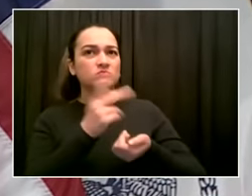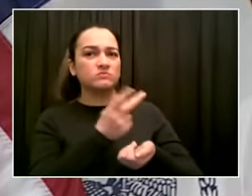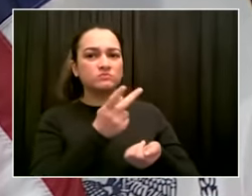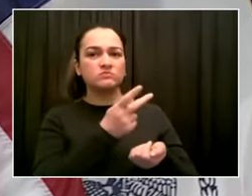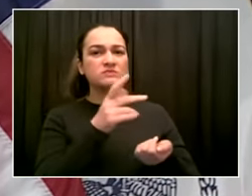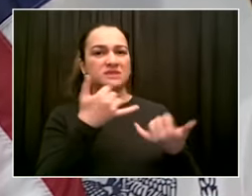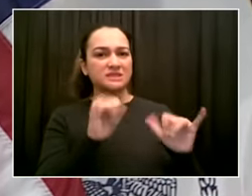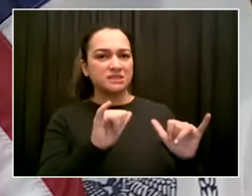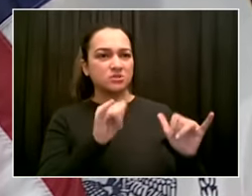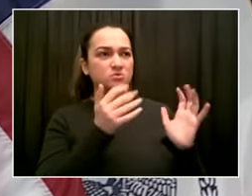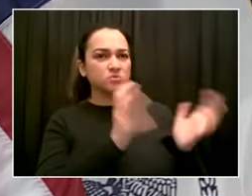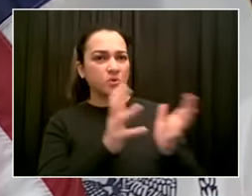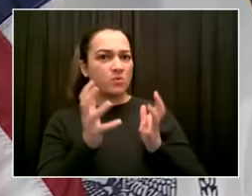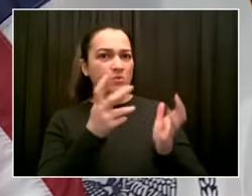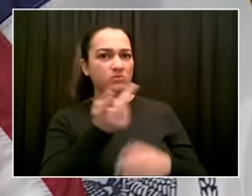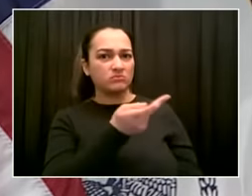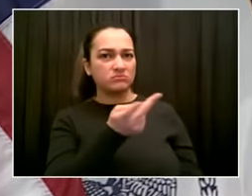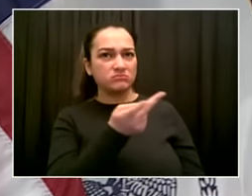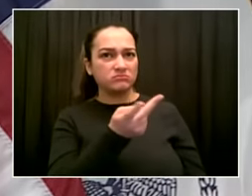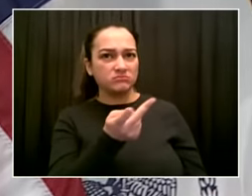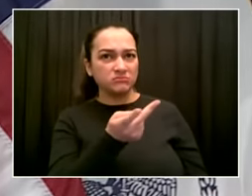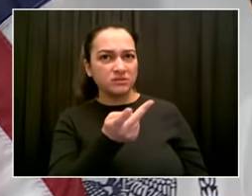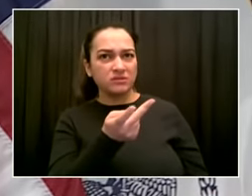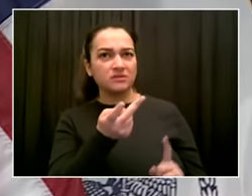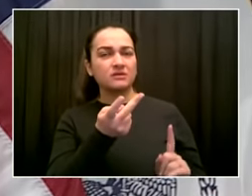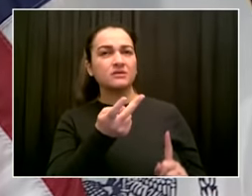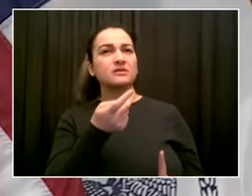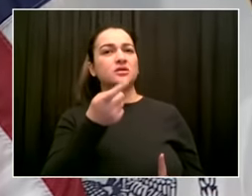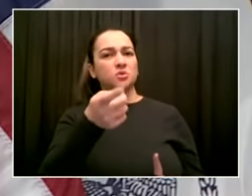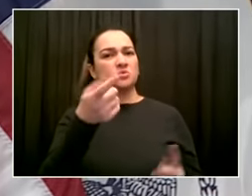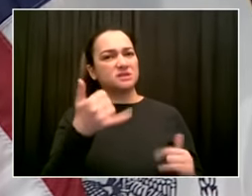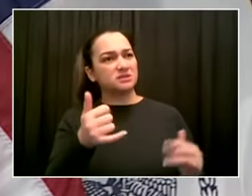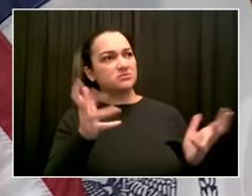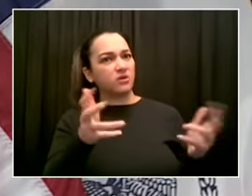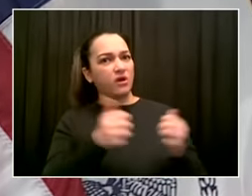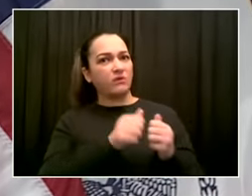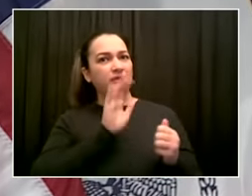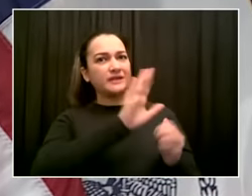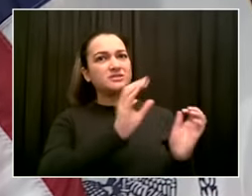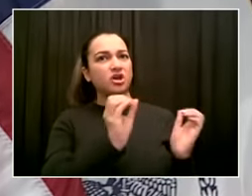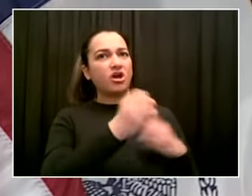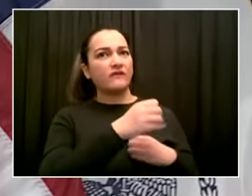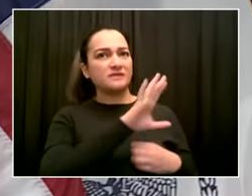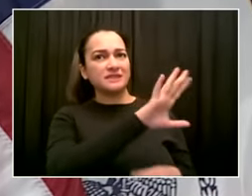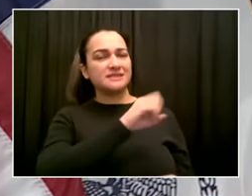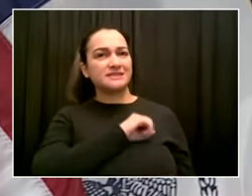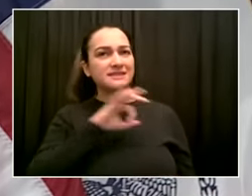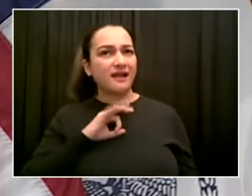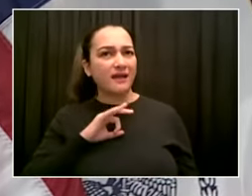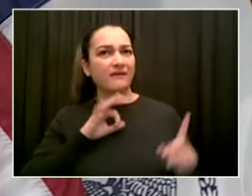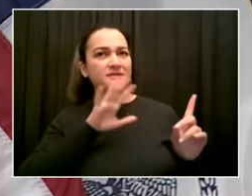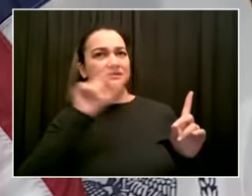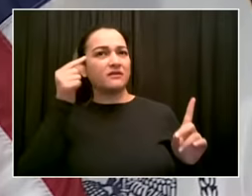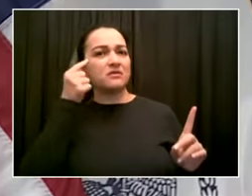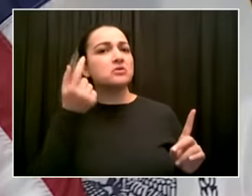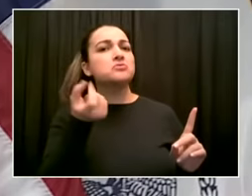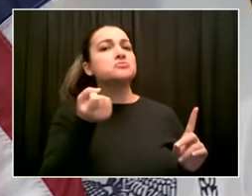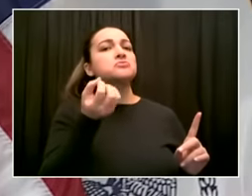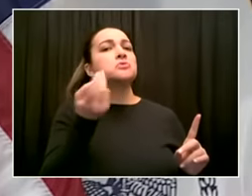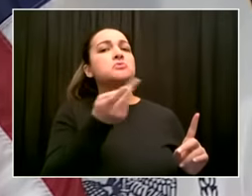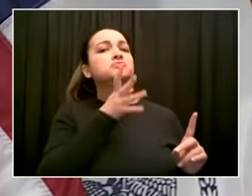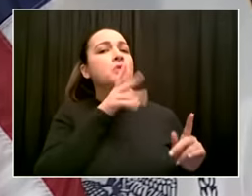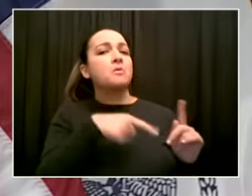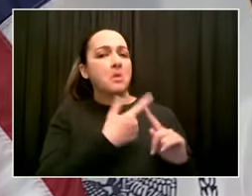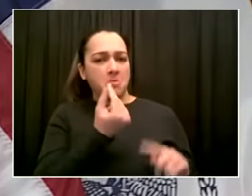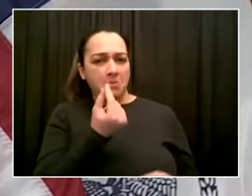someone from the governor's office? I don't know if you've spoken about business stuff or about what he's been going through, to put it lightly. Yeah, a